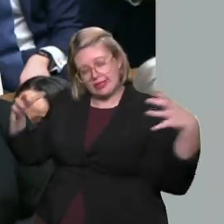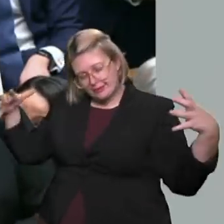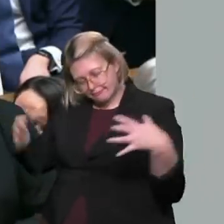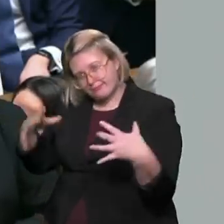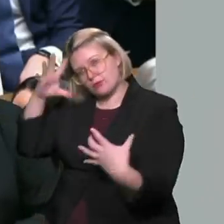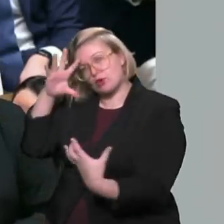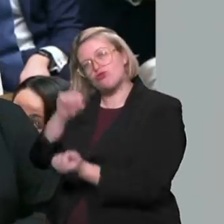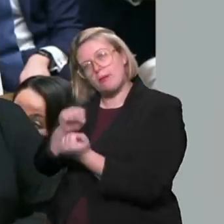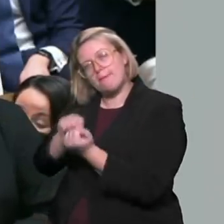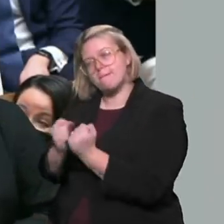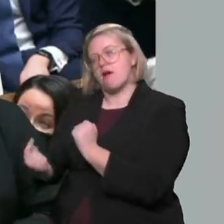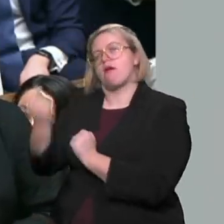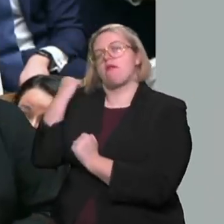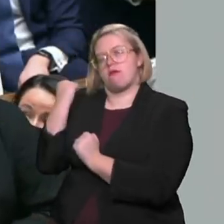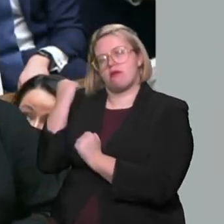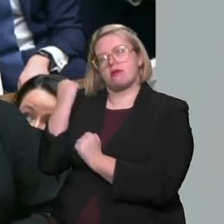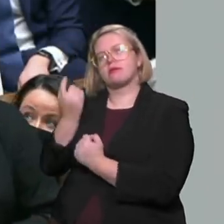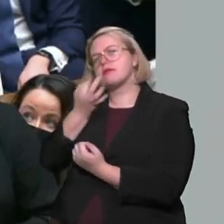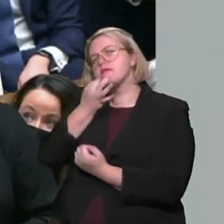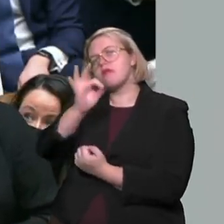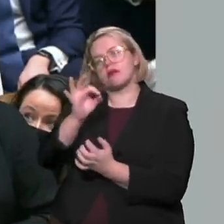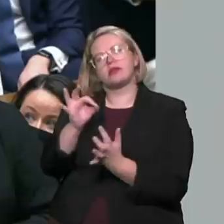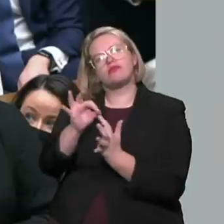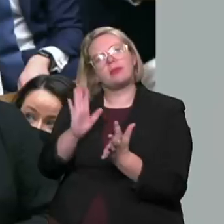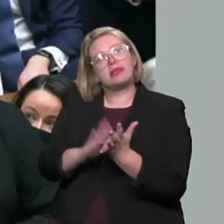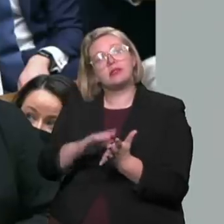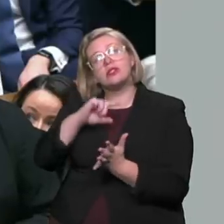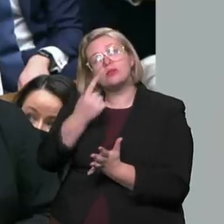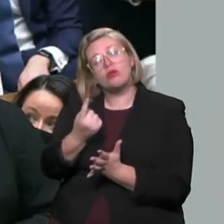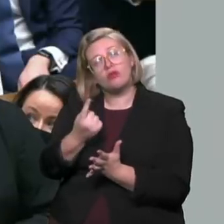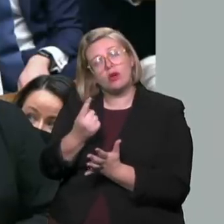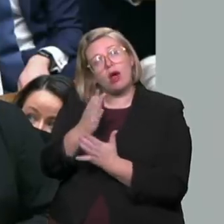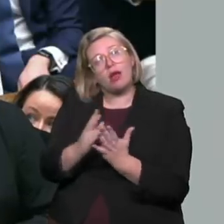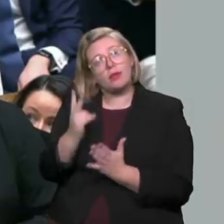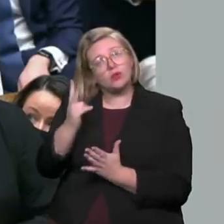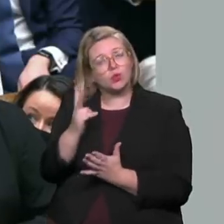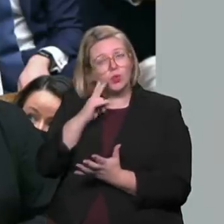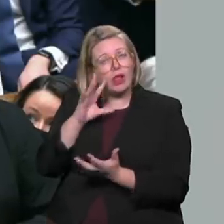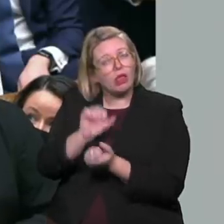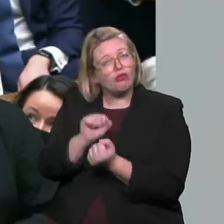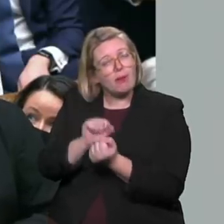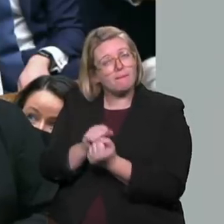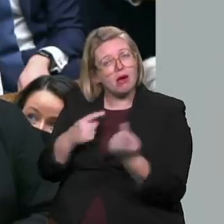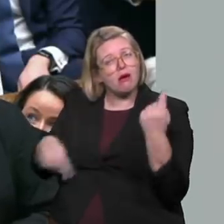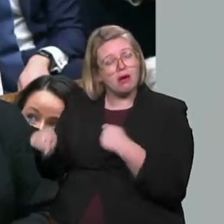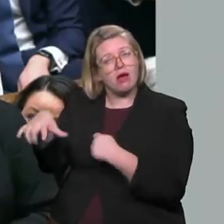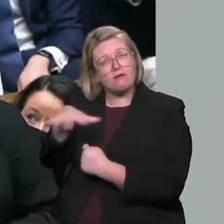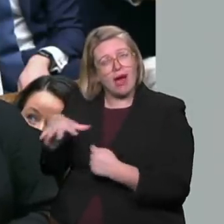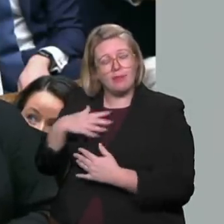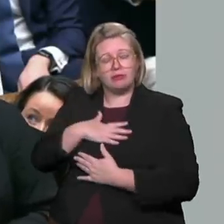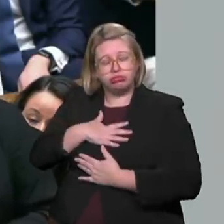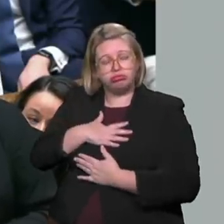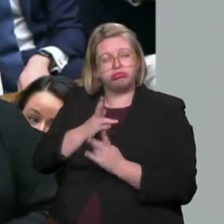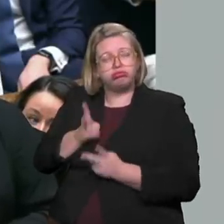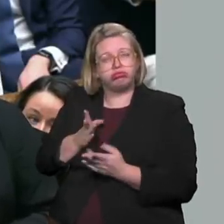a memorial service. So will the Prime Minister join me in acknowledging the terrible losses that many families locally suffered,